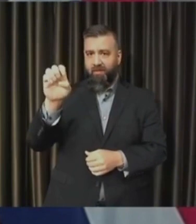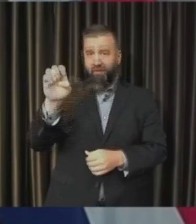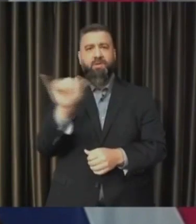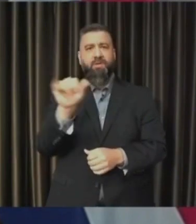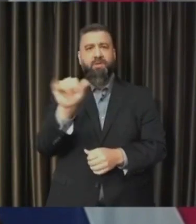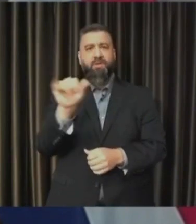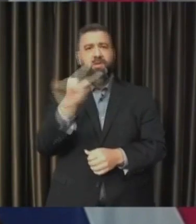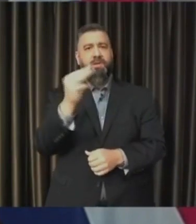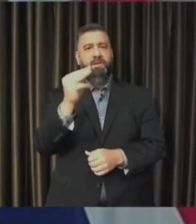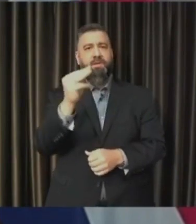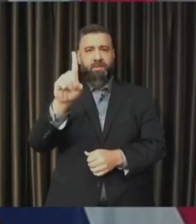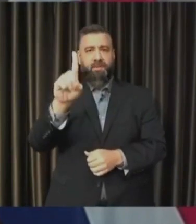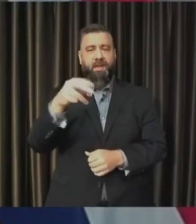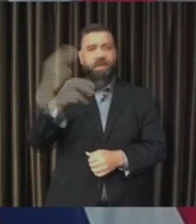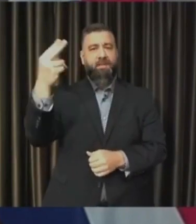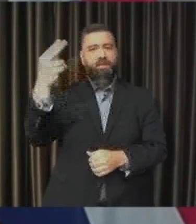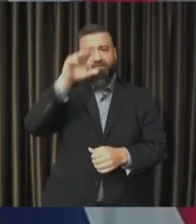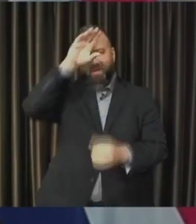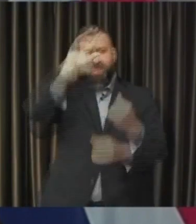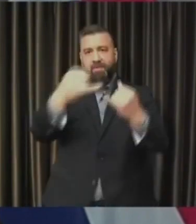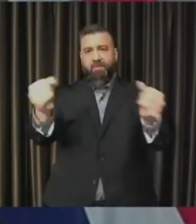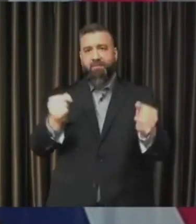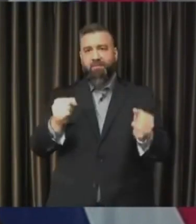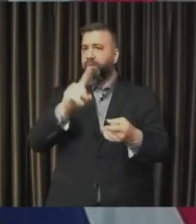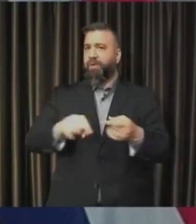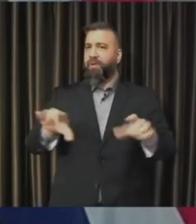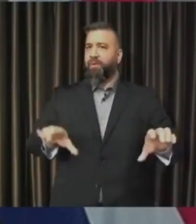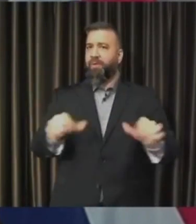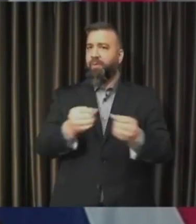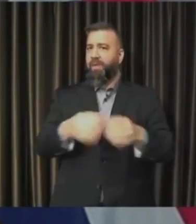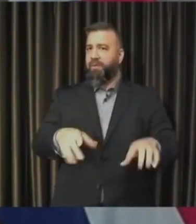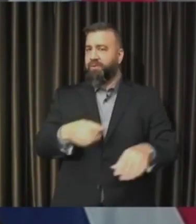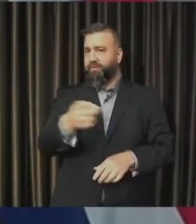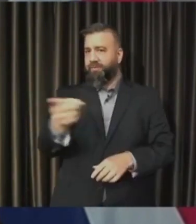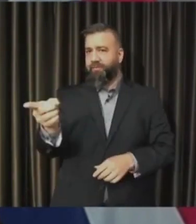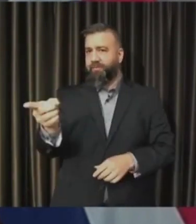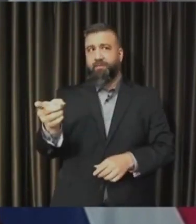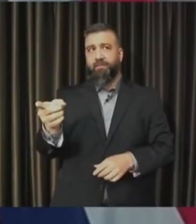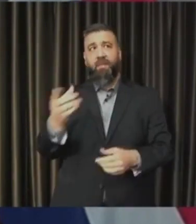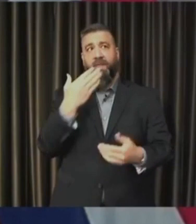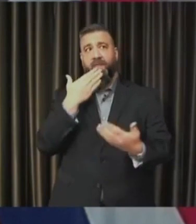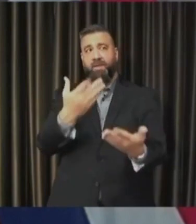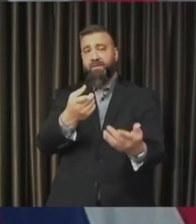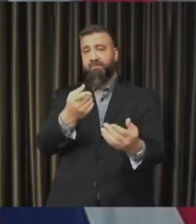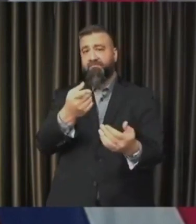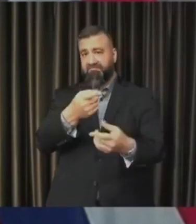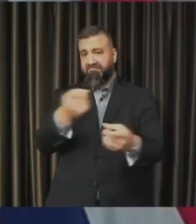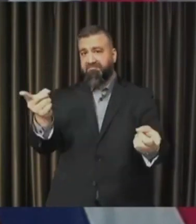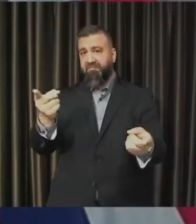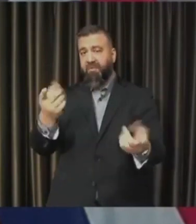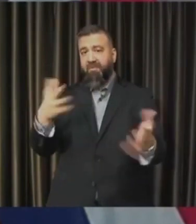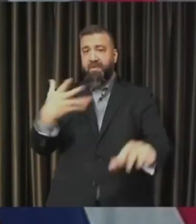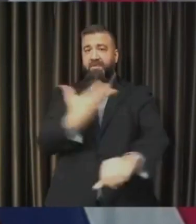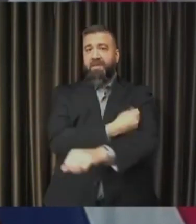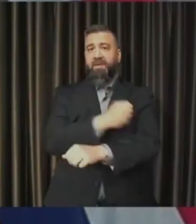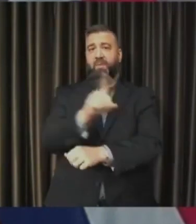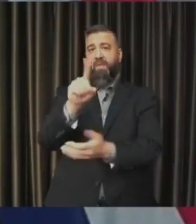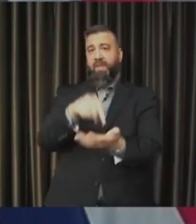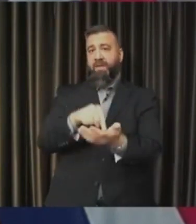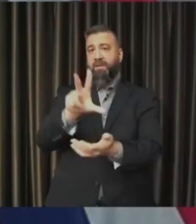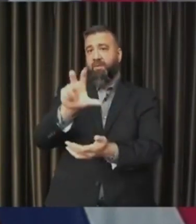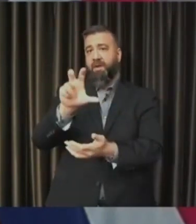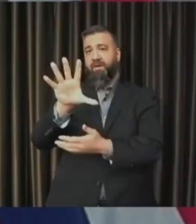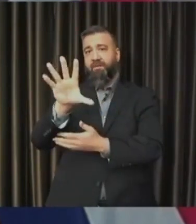you. Thanks to those partnerships, we have vaccinated more than 1,350 homebound residents and their caregivers and